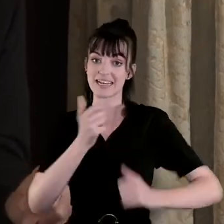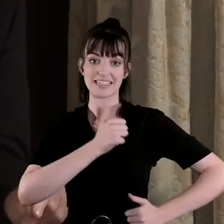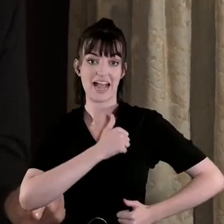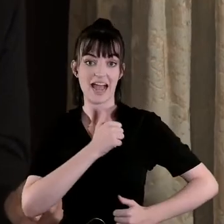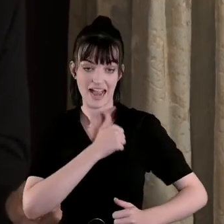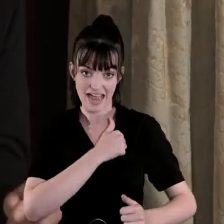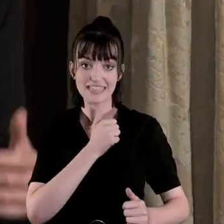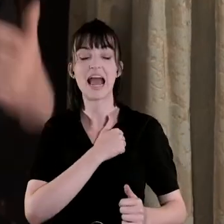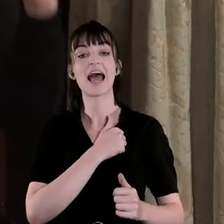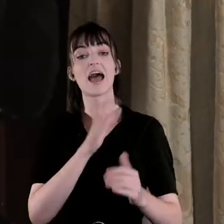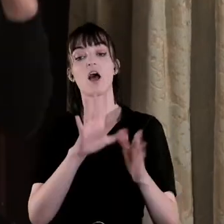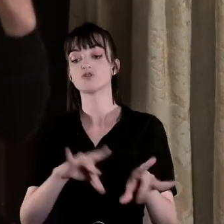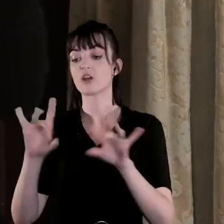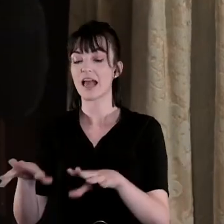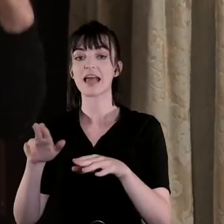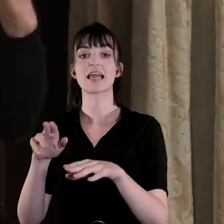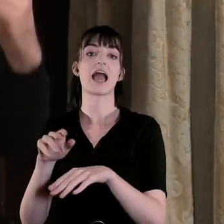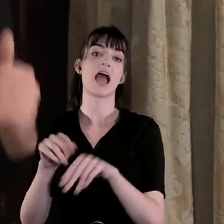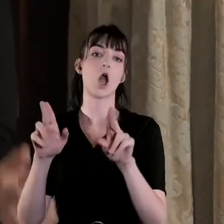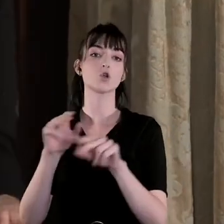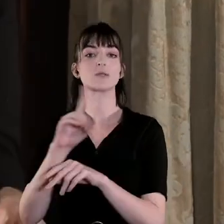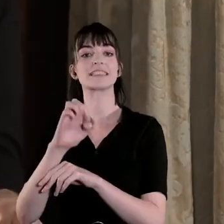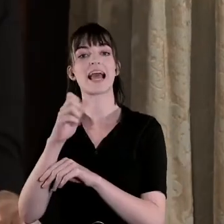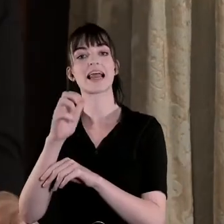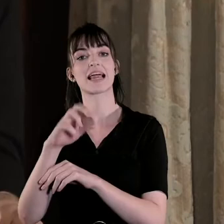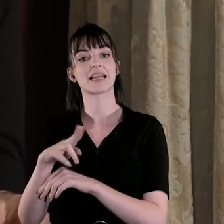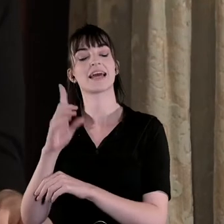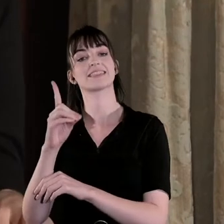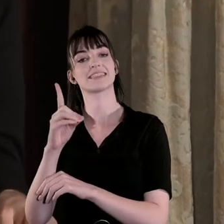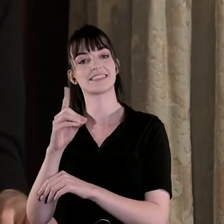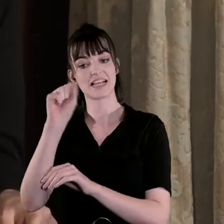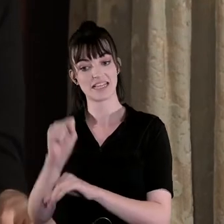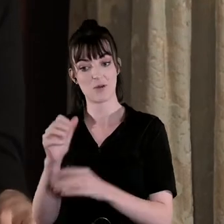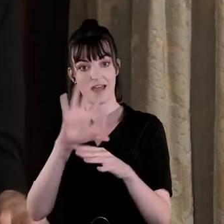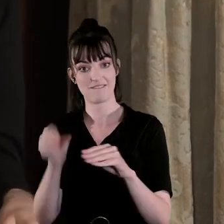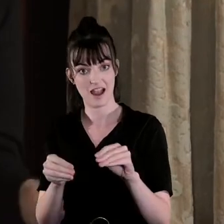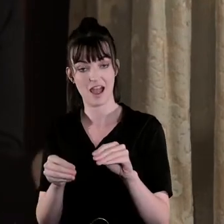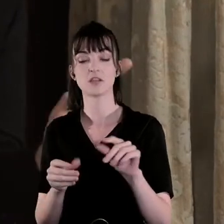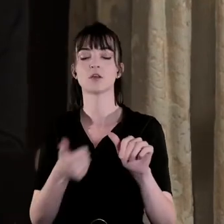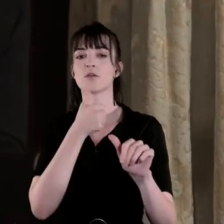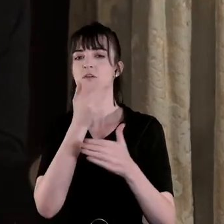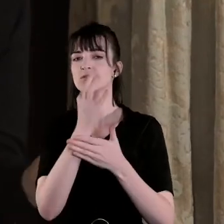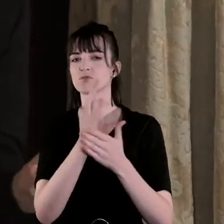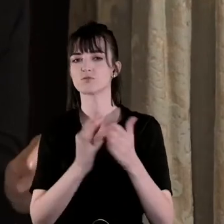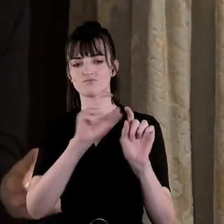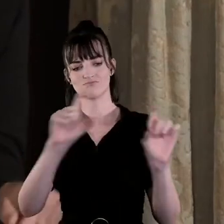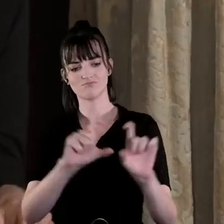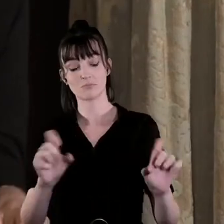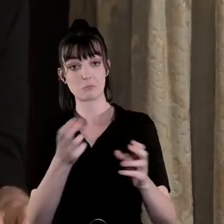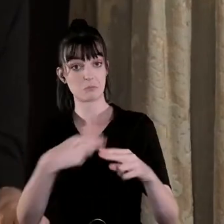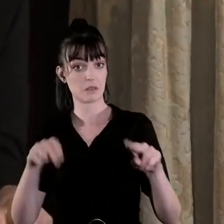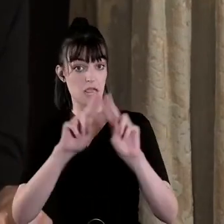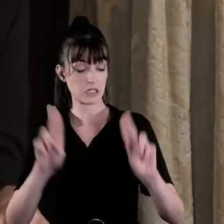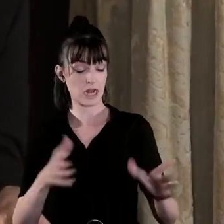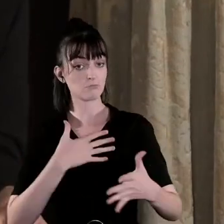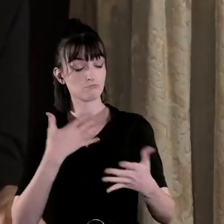New Zealand and South Africa so it's the first few clauses of the treaty are strikingly kind of international and it was the leader of the last of